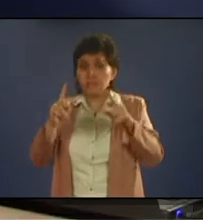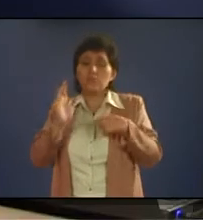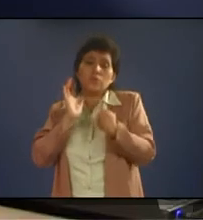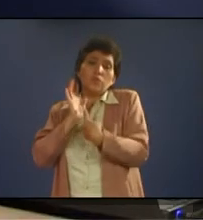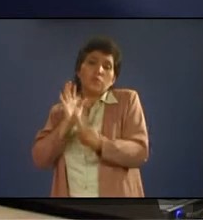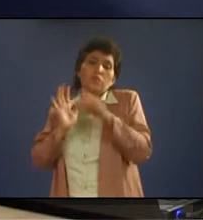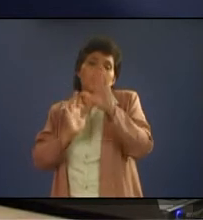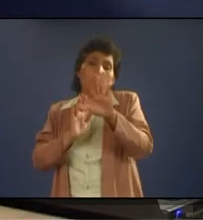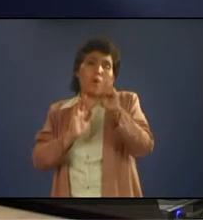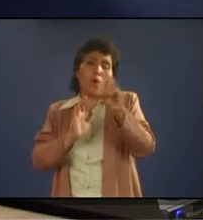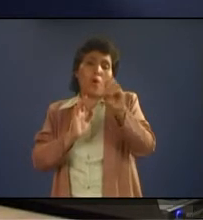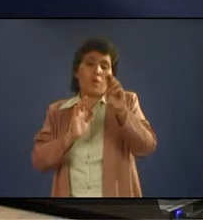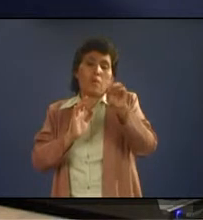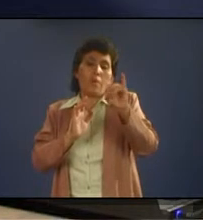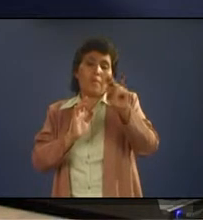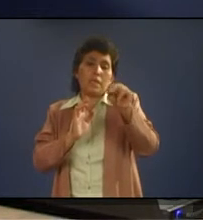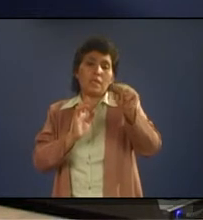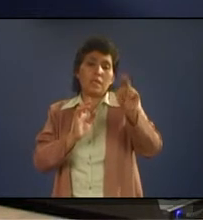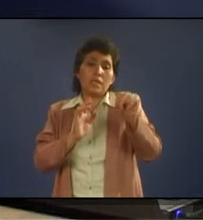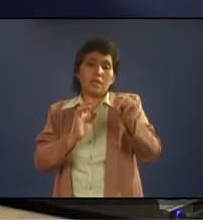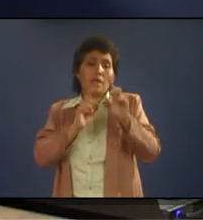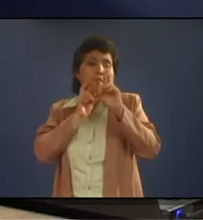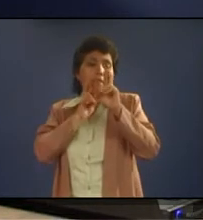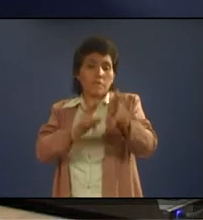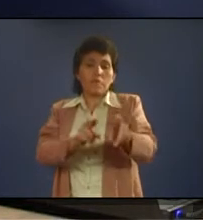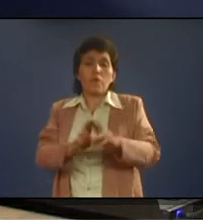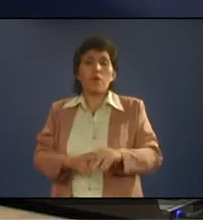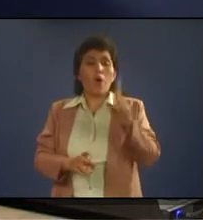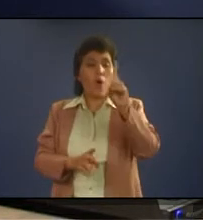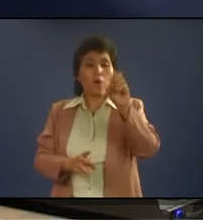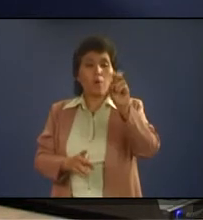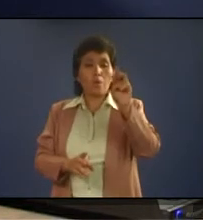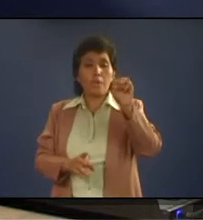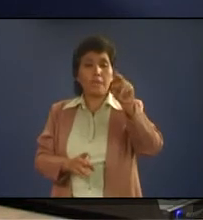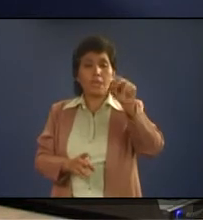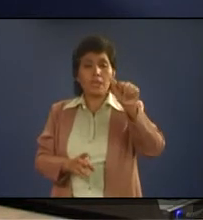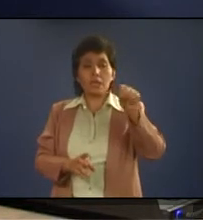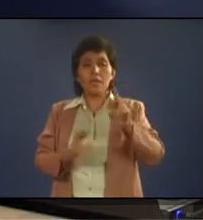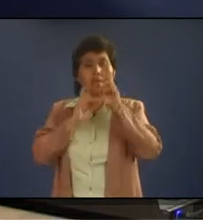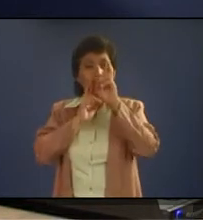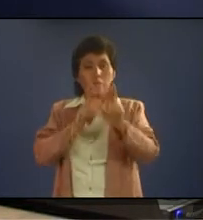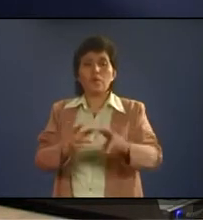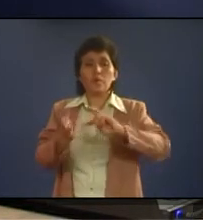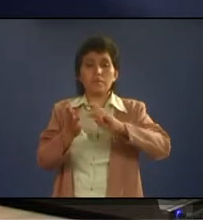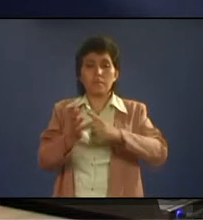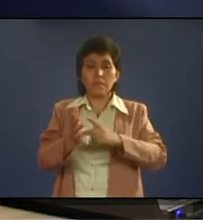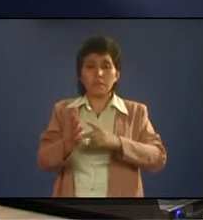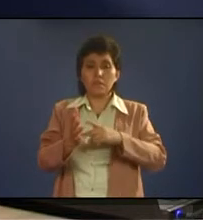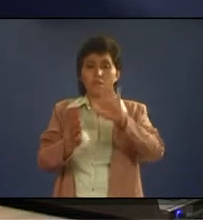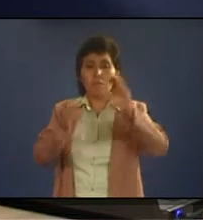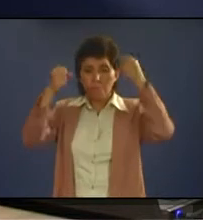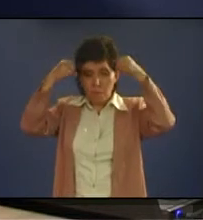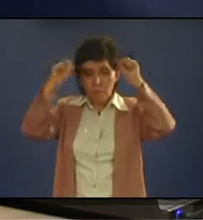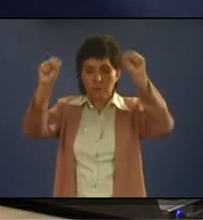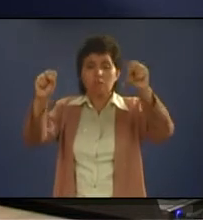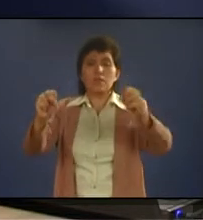Dominant response, it means by the response that you're most likely to do, okay? What are the things that you're most likely to do?